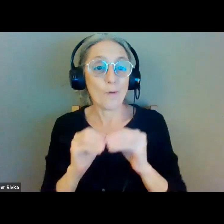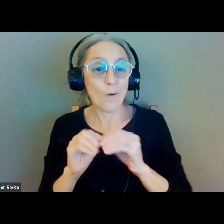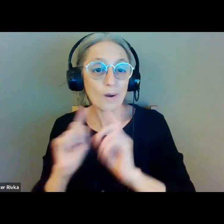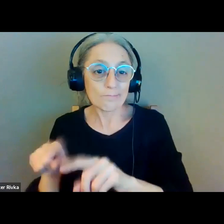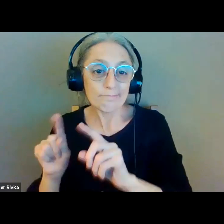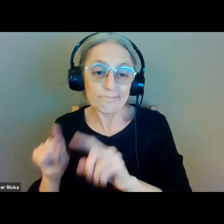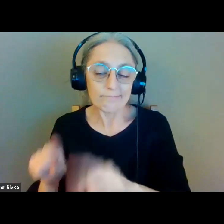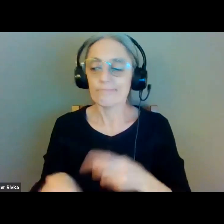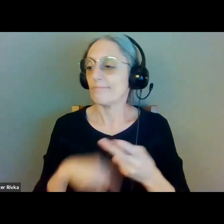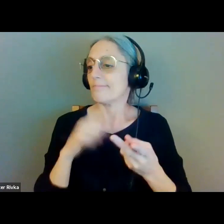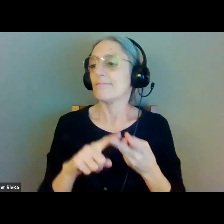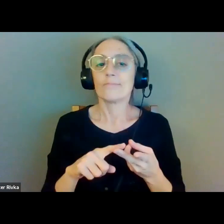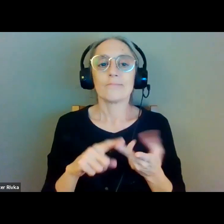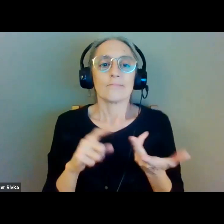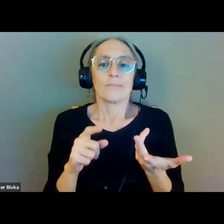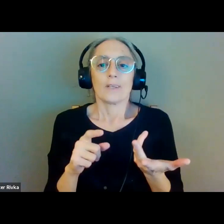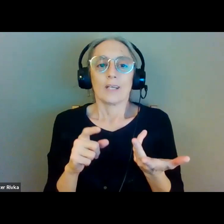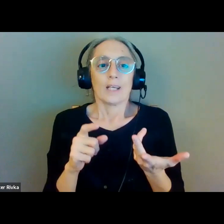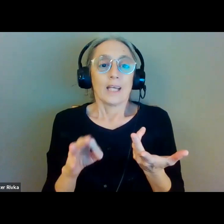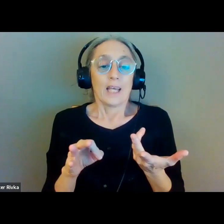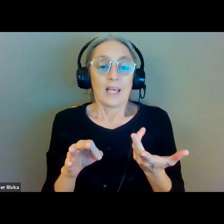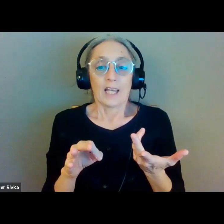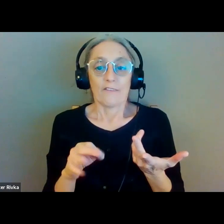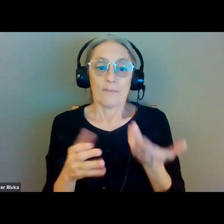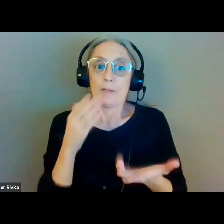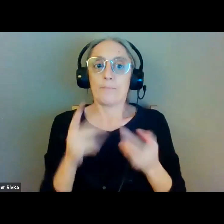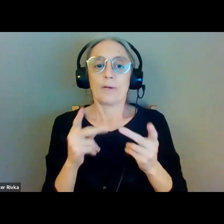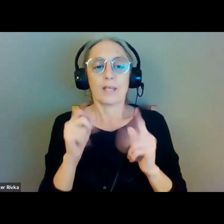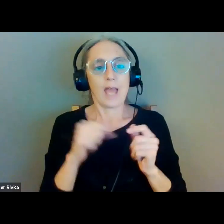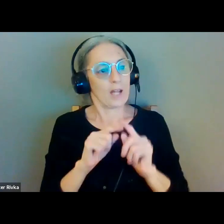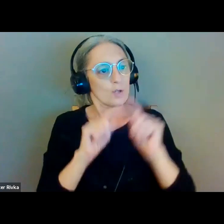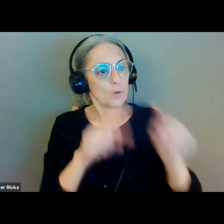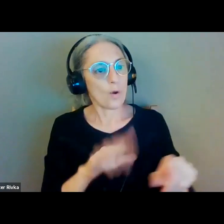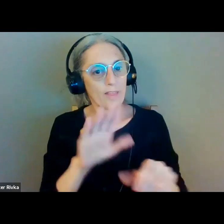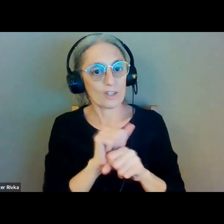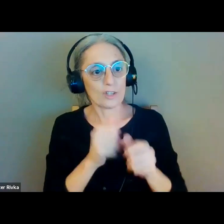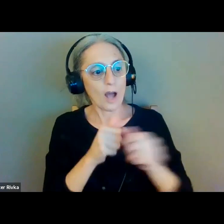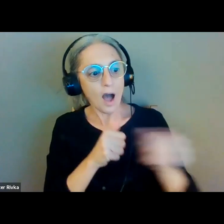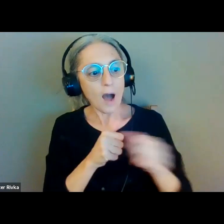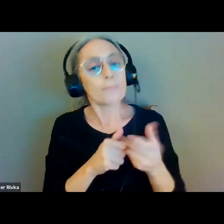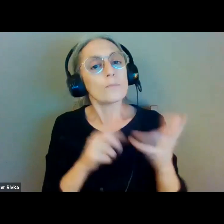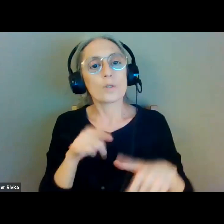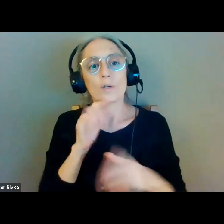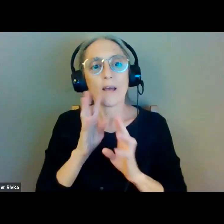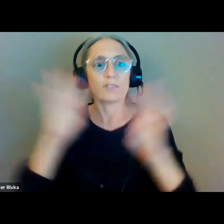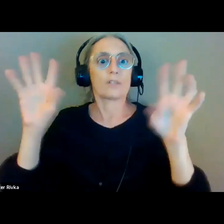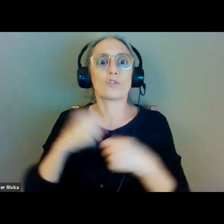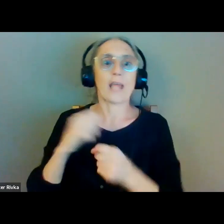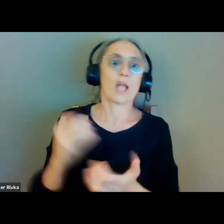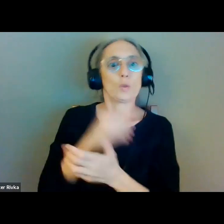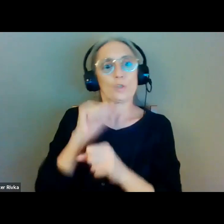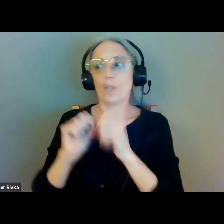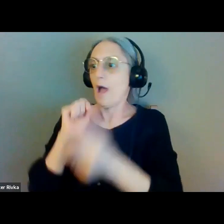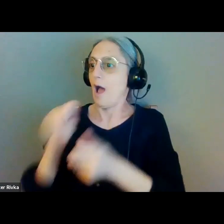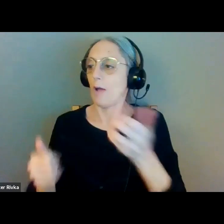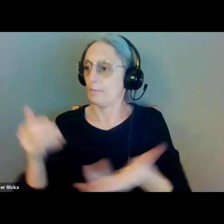creating jobs if we can make it possible for people to get to the jobs that are out there or maybe aren't